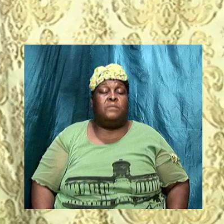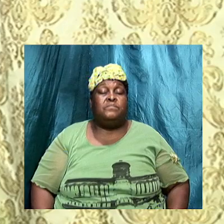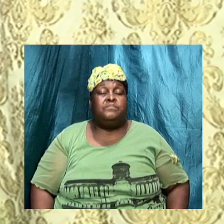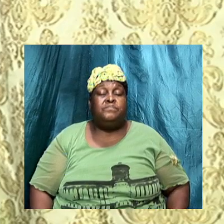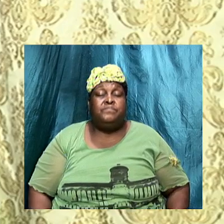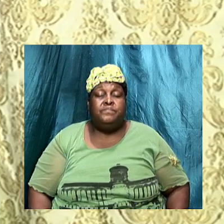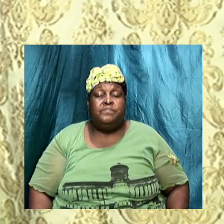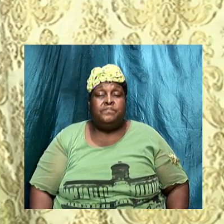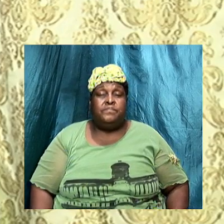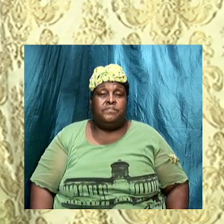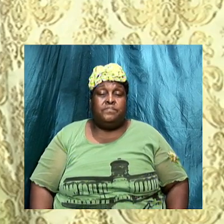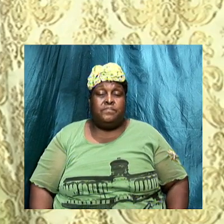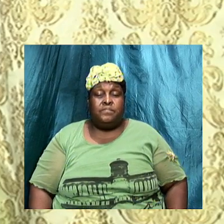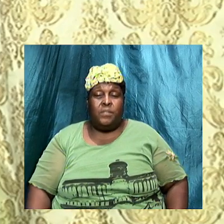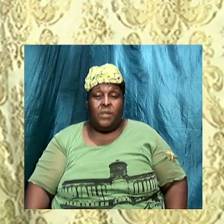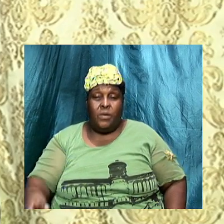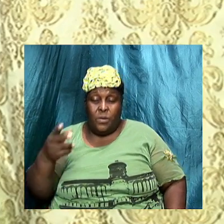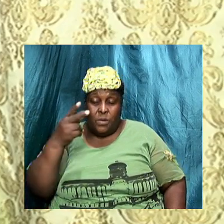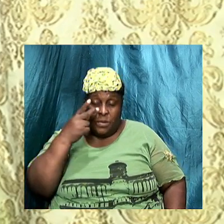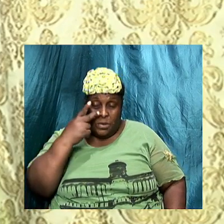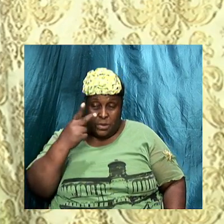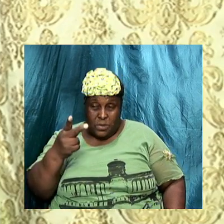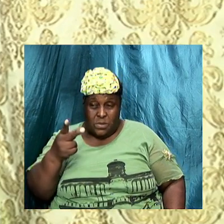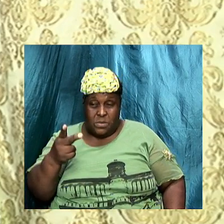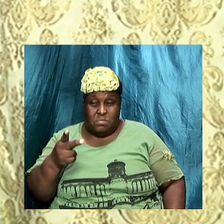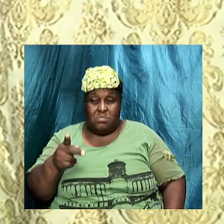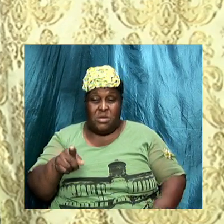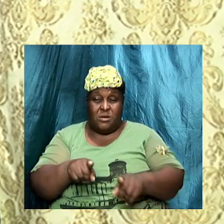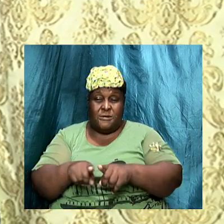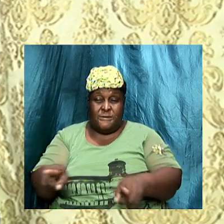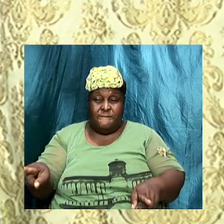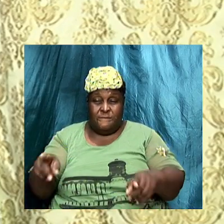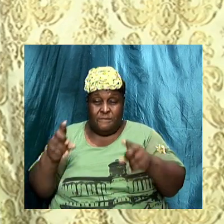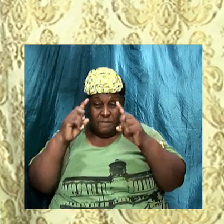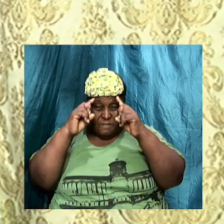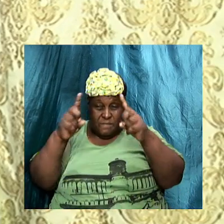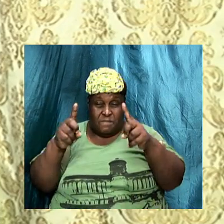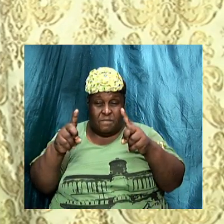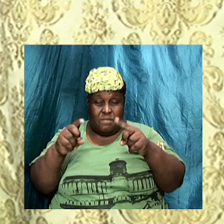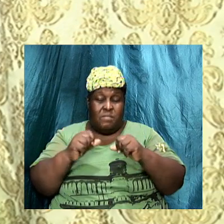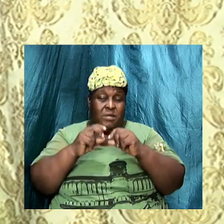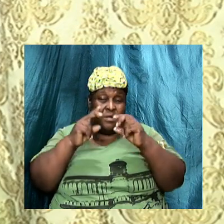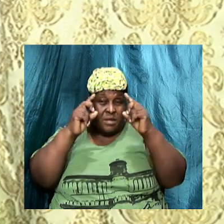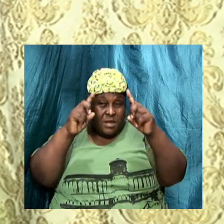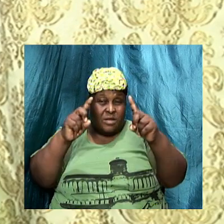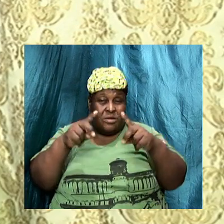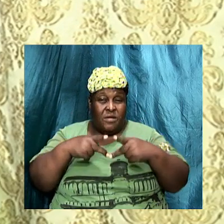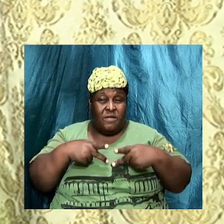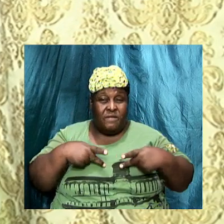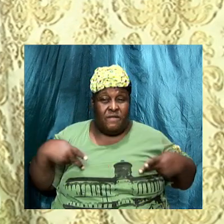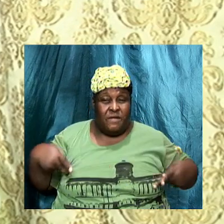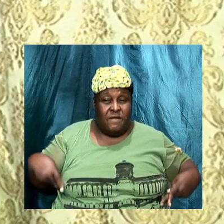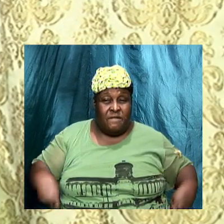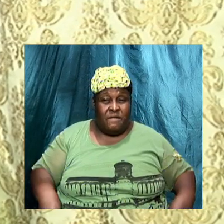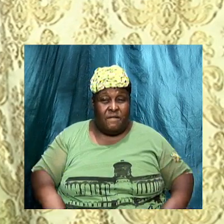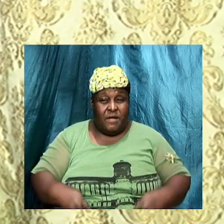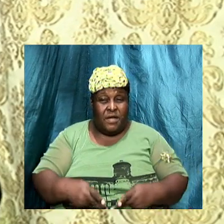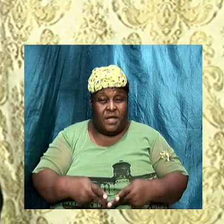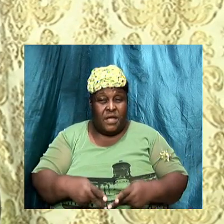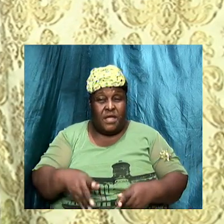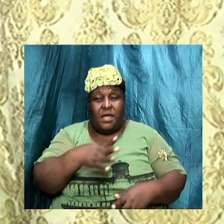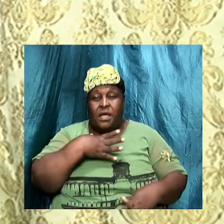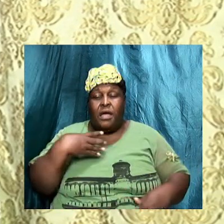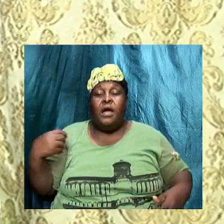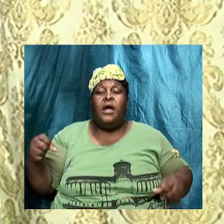look at these different doctrines we want to start with the doctrines of the Pharisees and the Sadducees as we